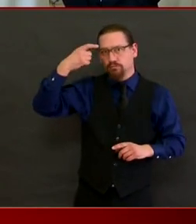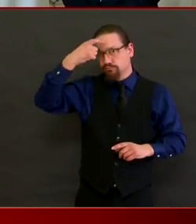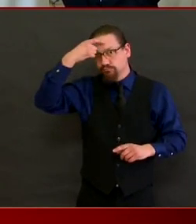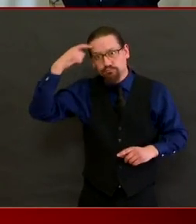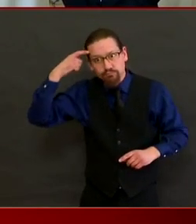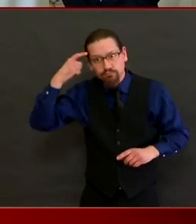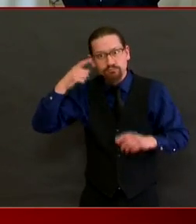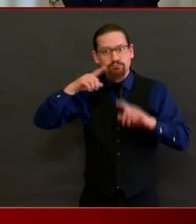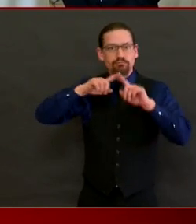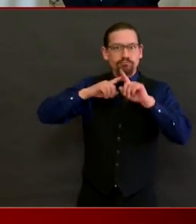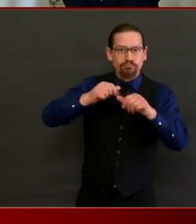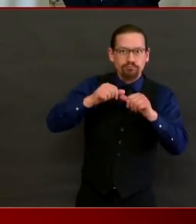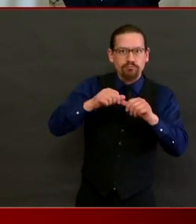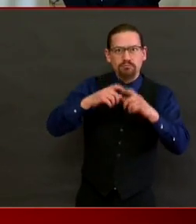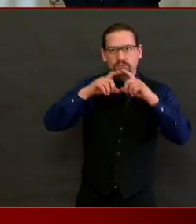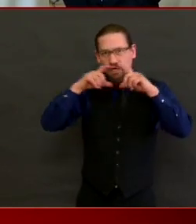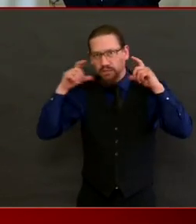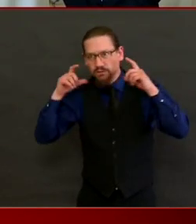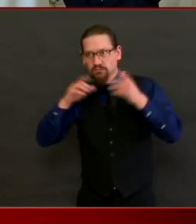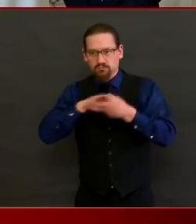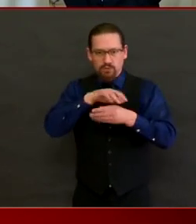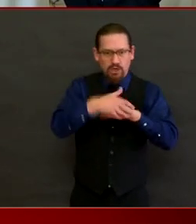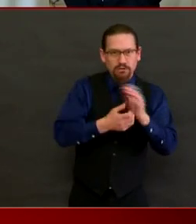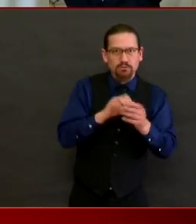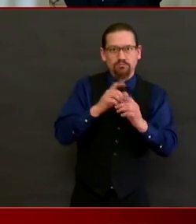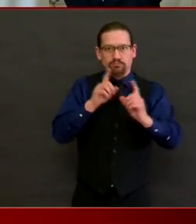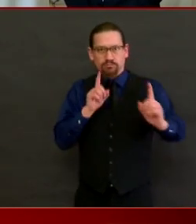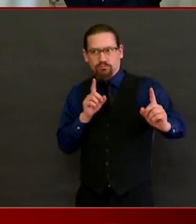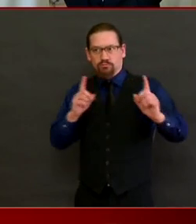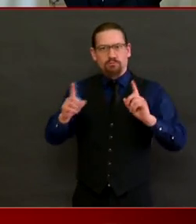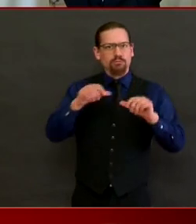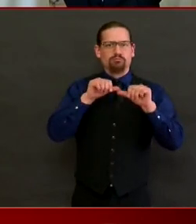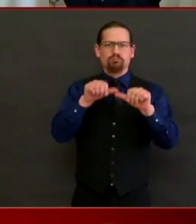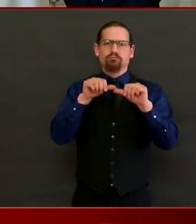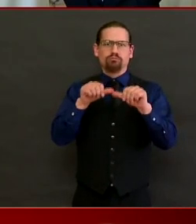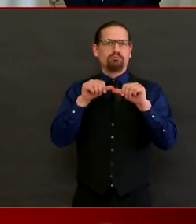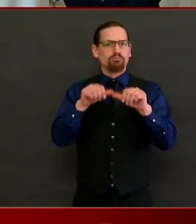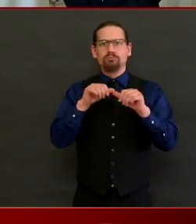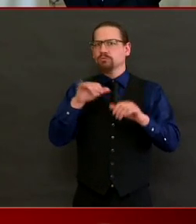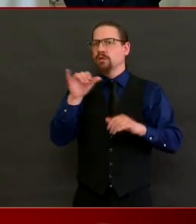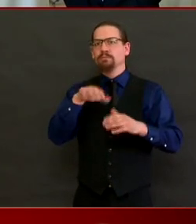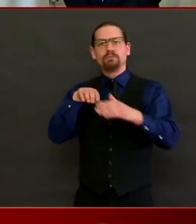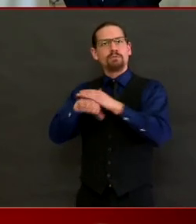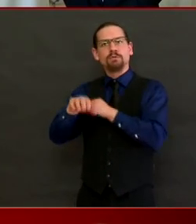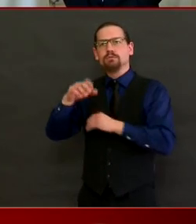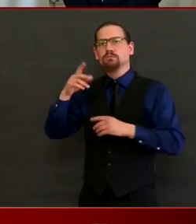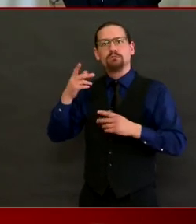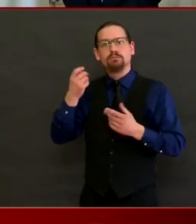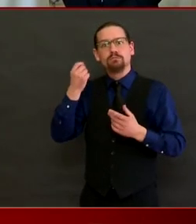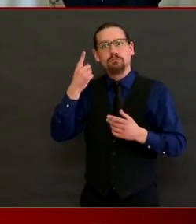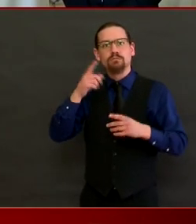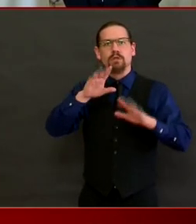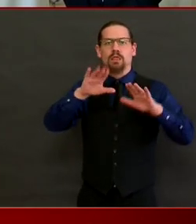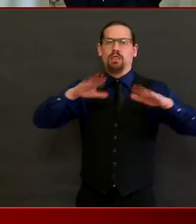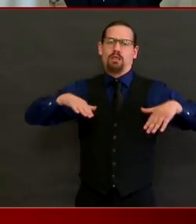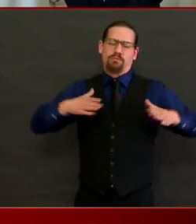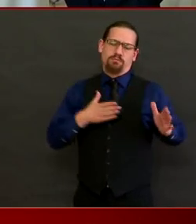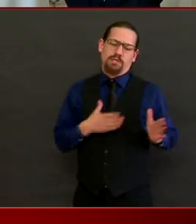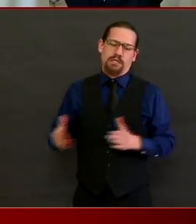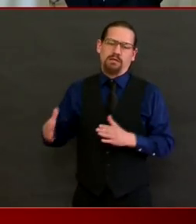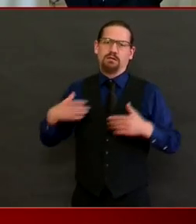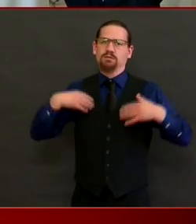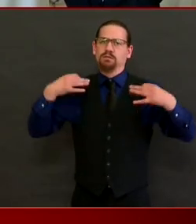or any workplace. So, things of that kind that are designed to allow us to